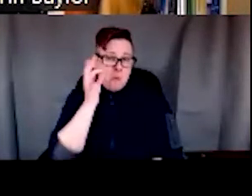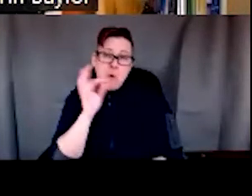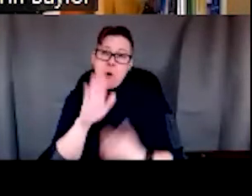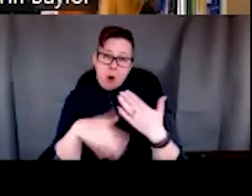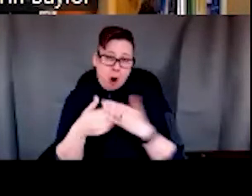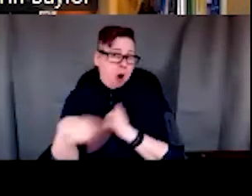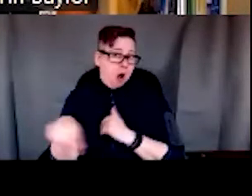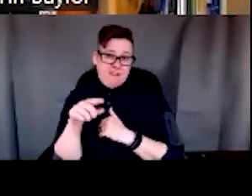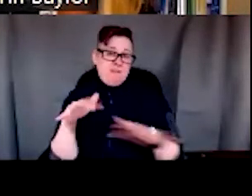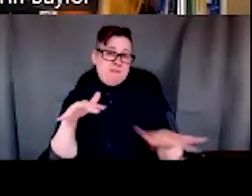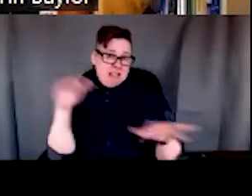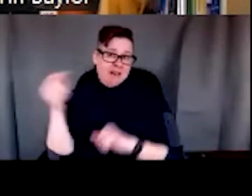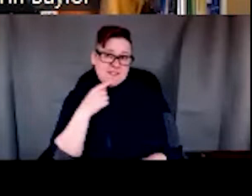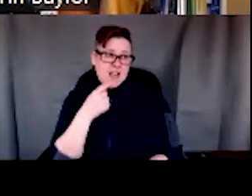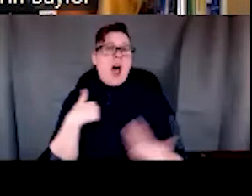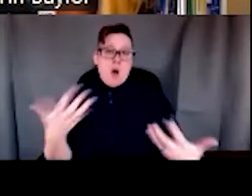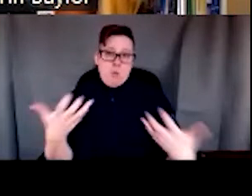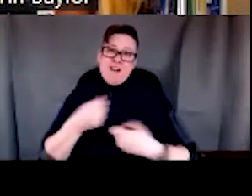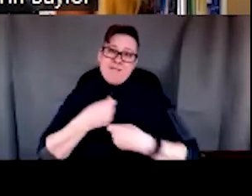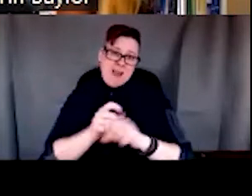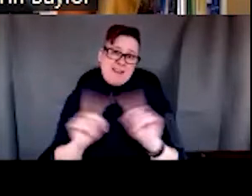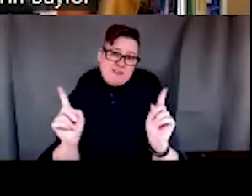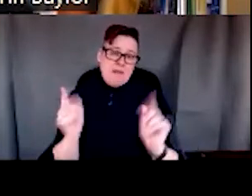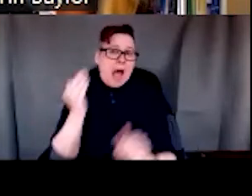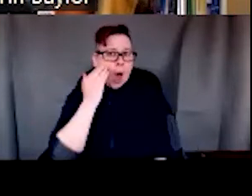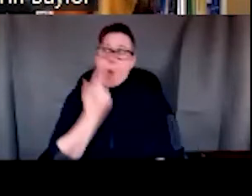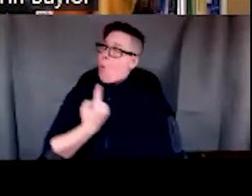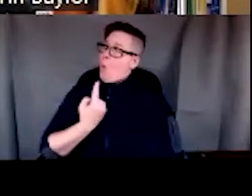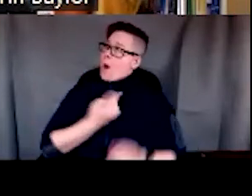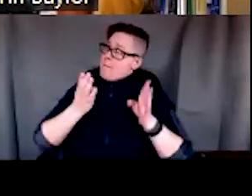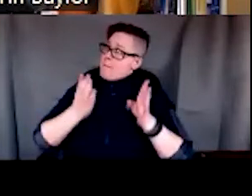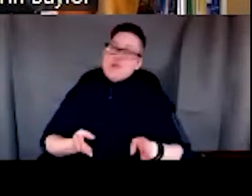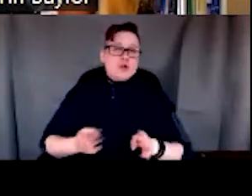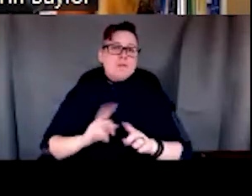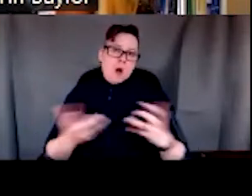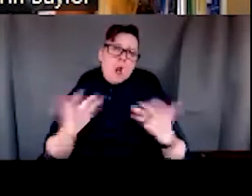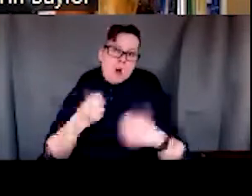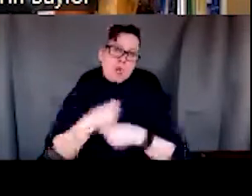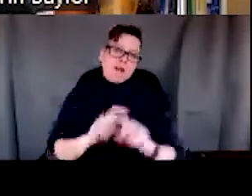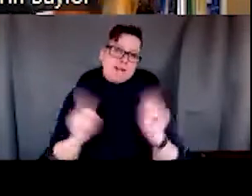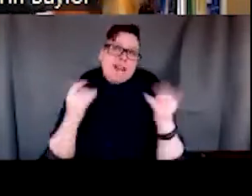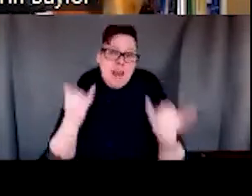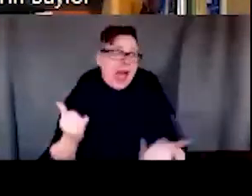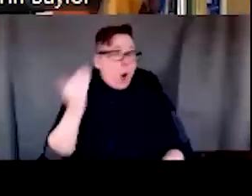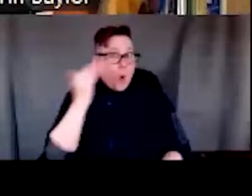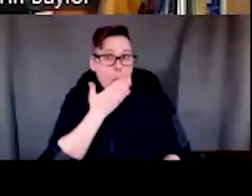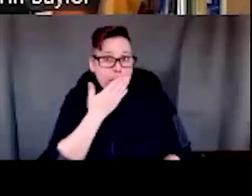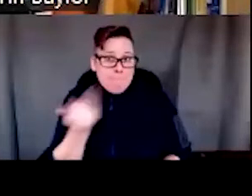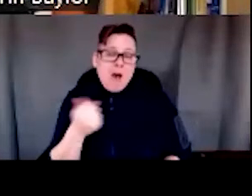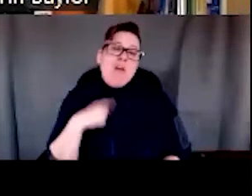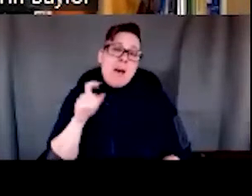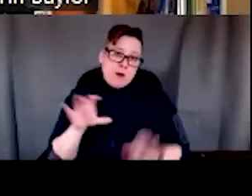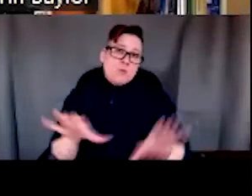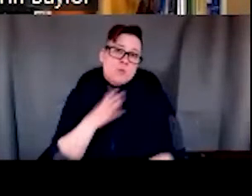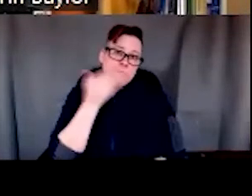them left saying, I want to make a difference. I know I'm only one person, but I want to make a difference now that I know better, I need to do better.